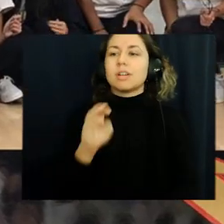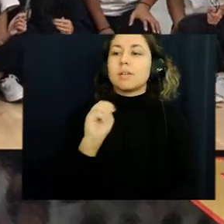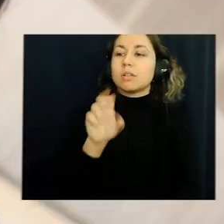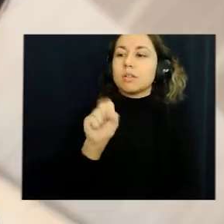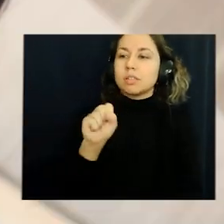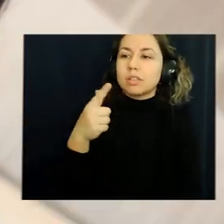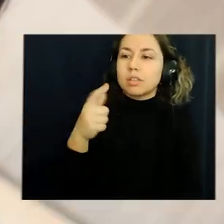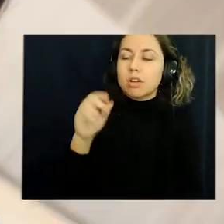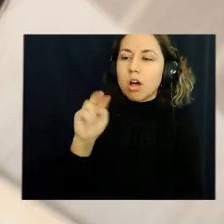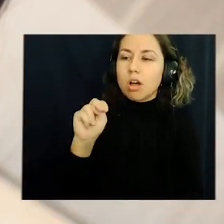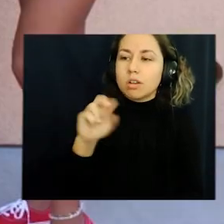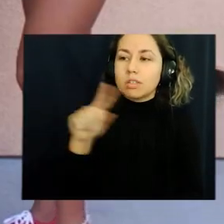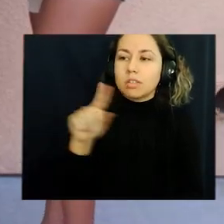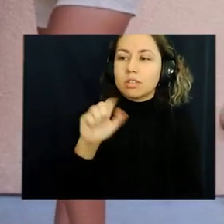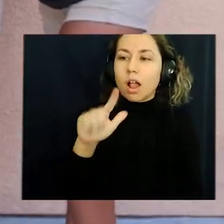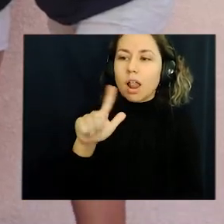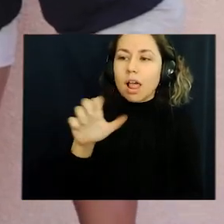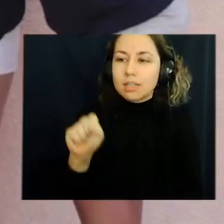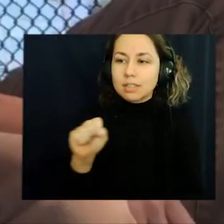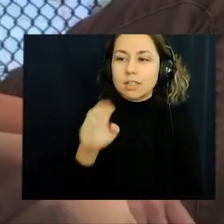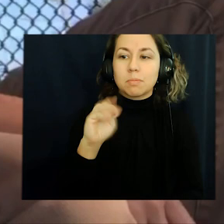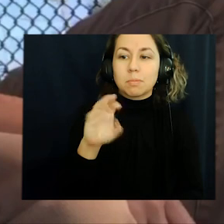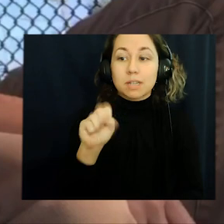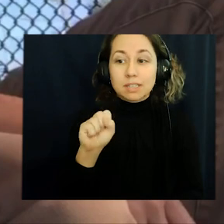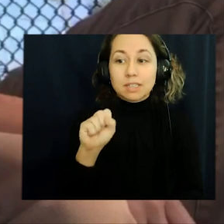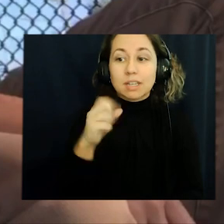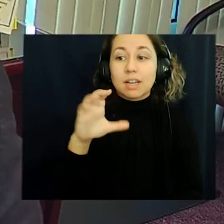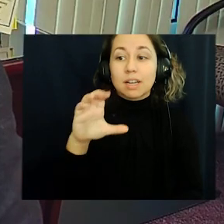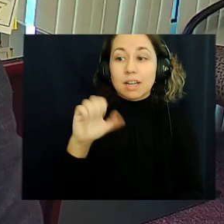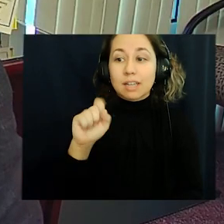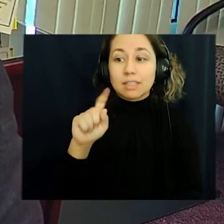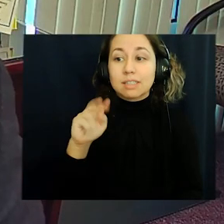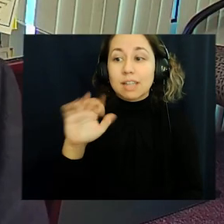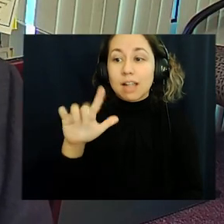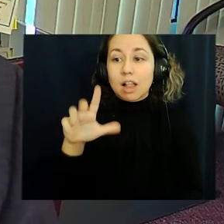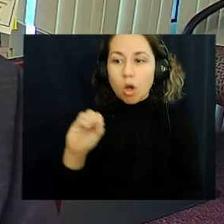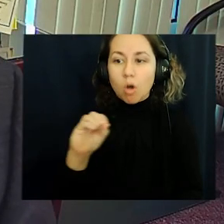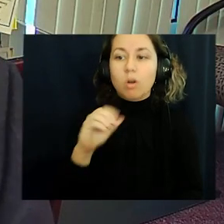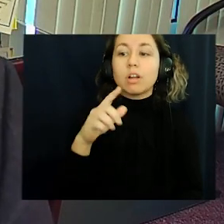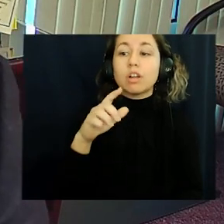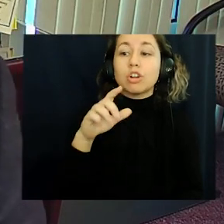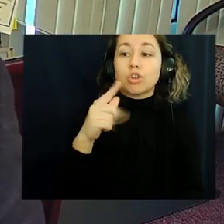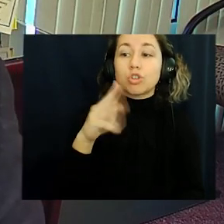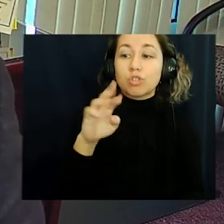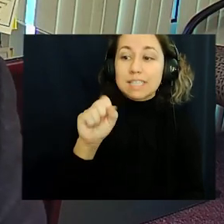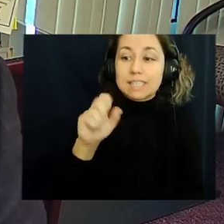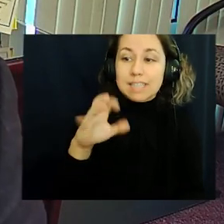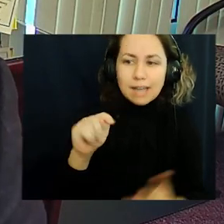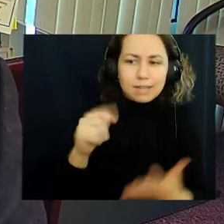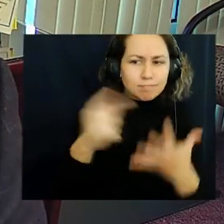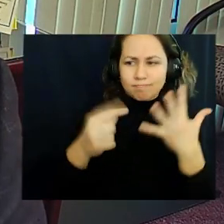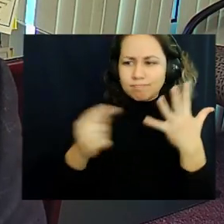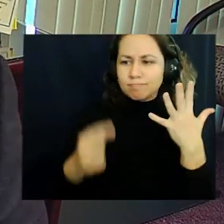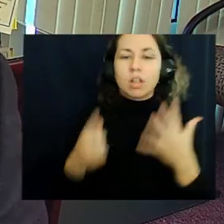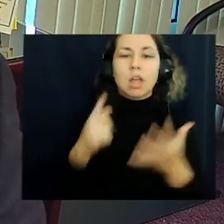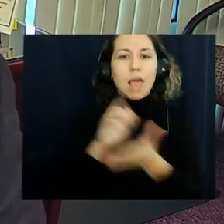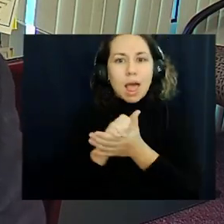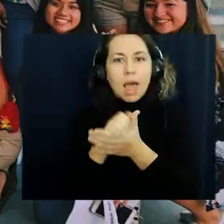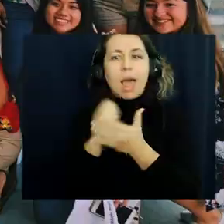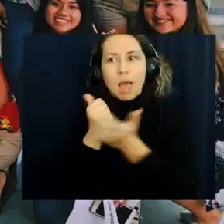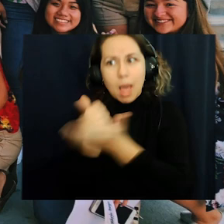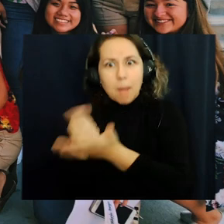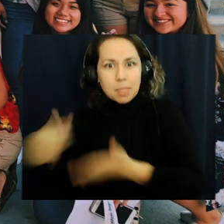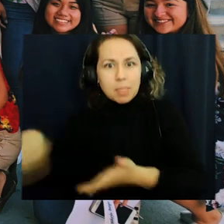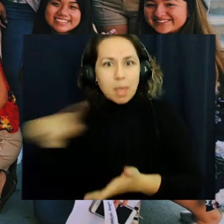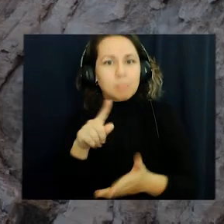Mr. Gonzalez, Mrs. Castillo, Mrs. Grissette, Mrs. Lara, Mrs. Mejia, and Mrs. Hueso who will help guide them on their journey. I also